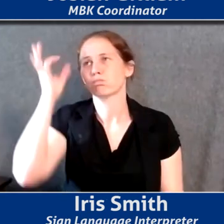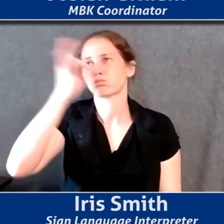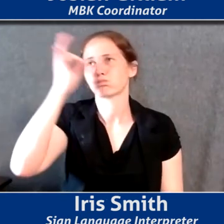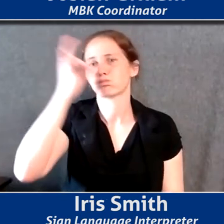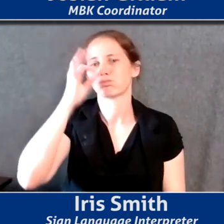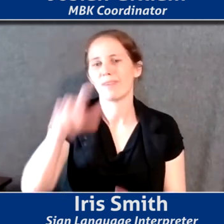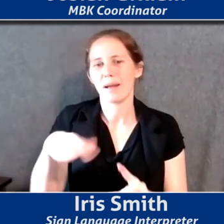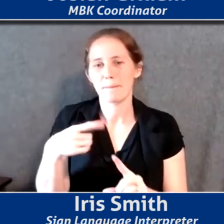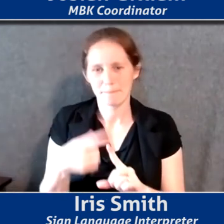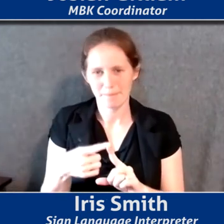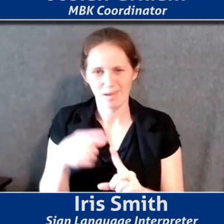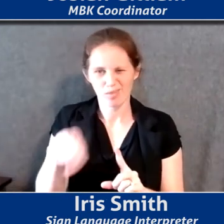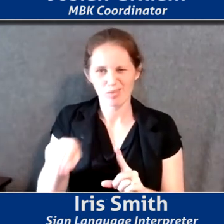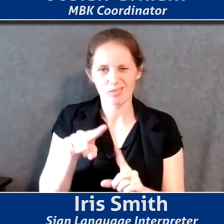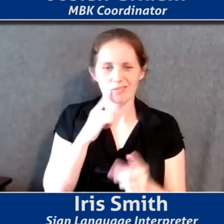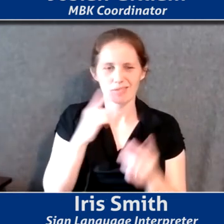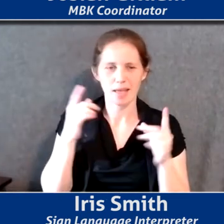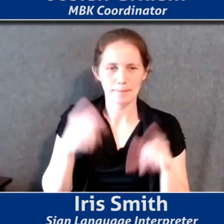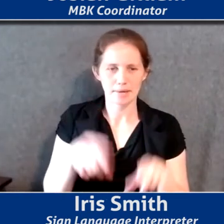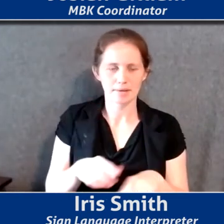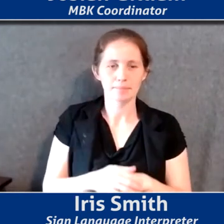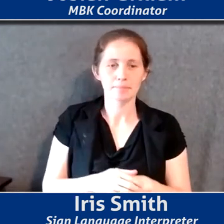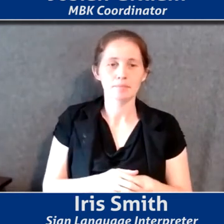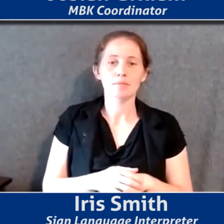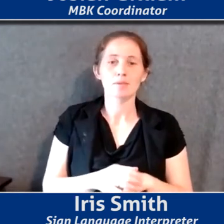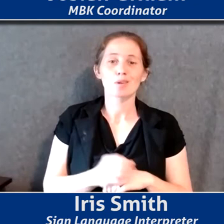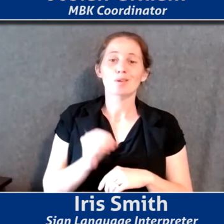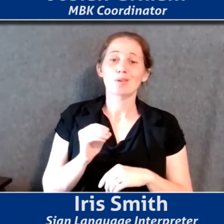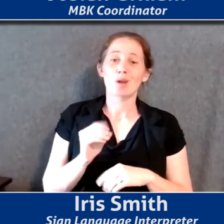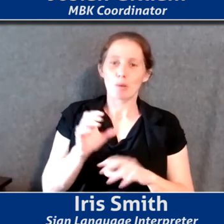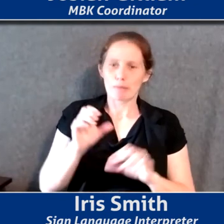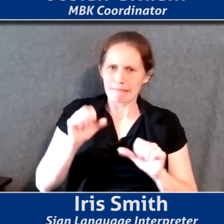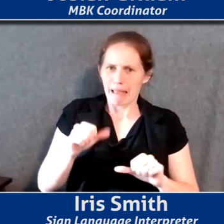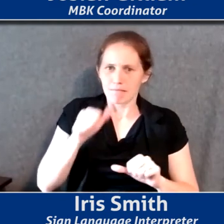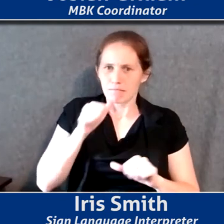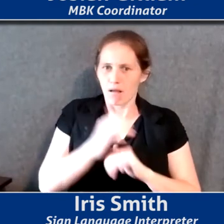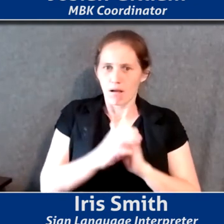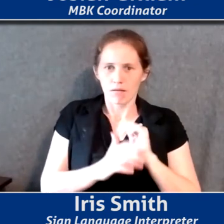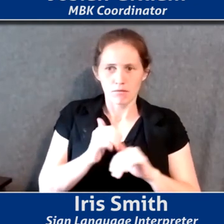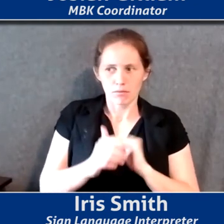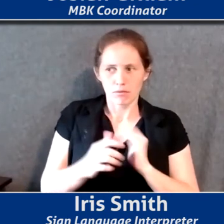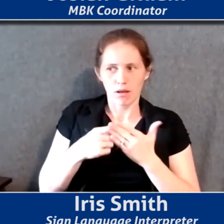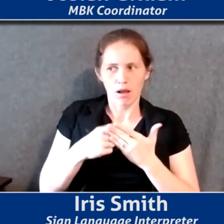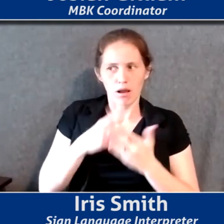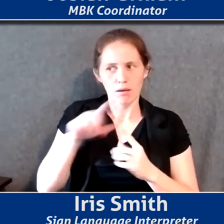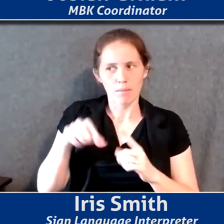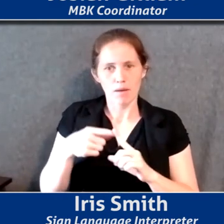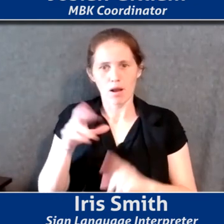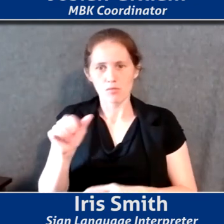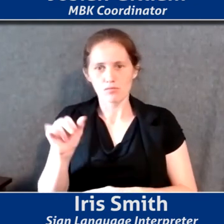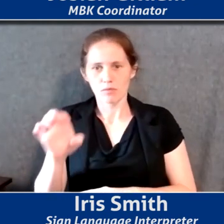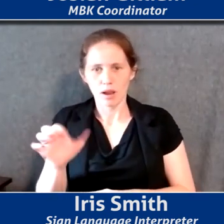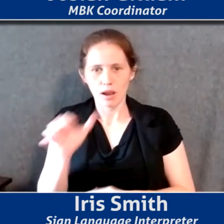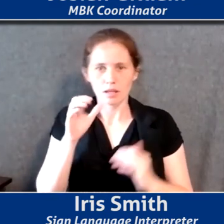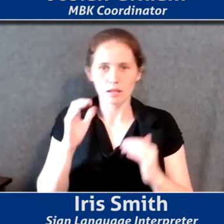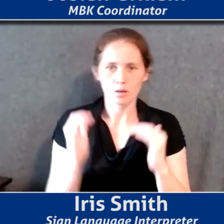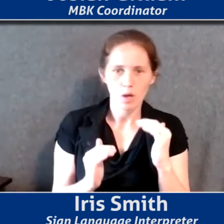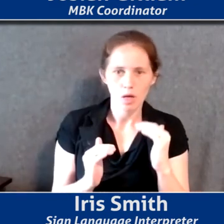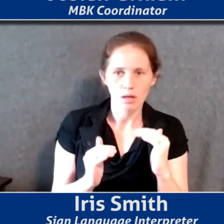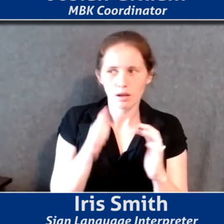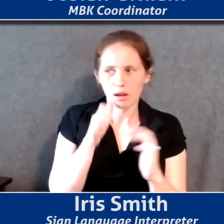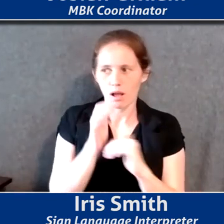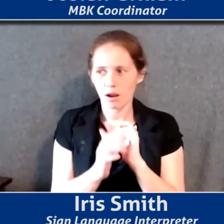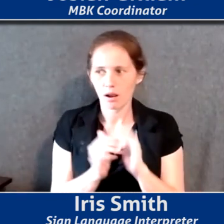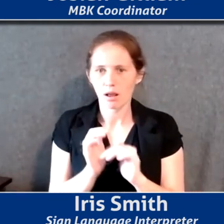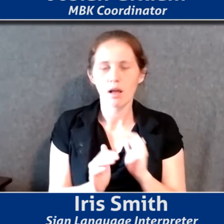realities. Um, and so force, it's a very uncomfortable thing to talk about race, to talk about inequality for anyone. Um,